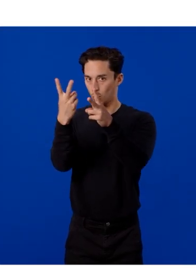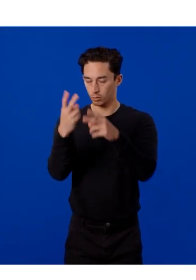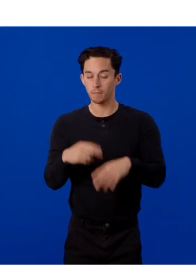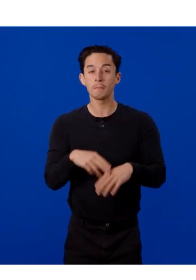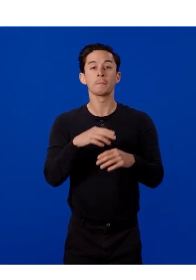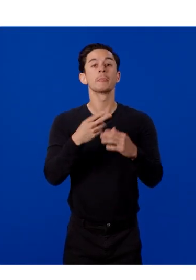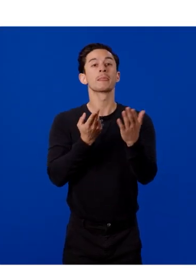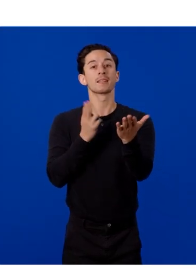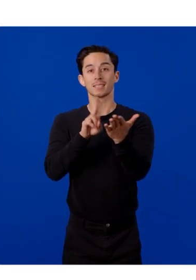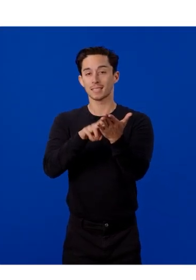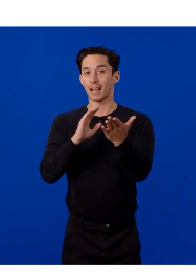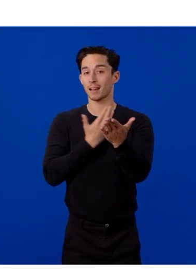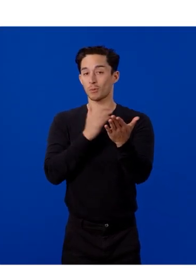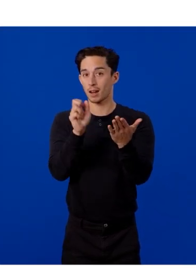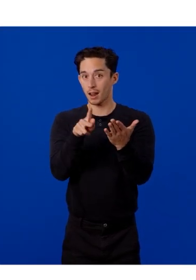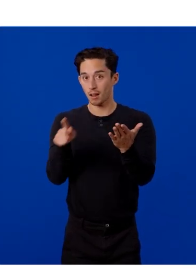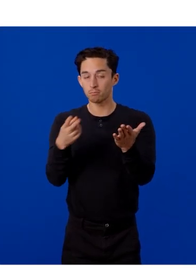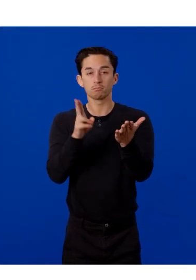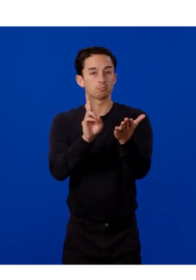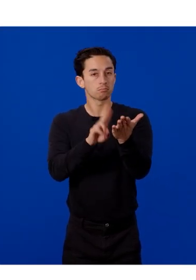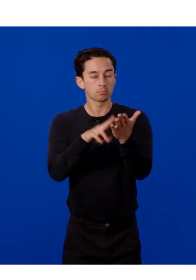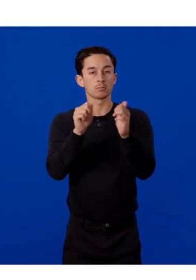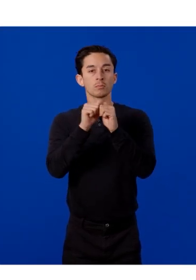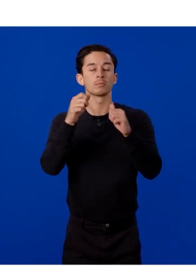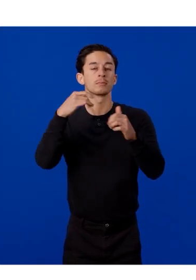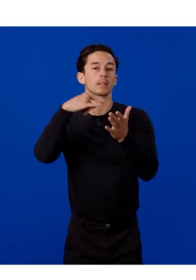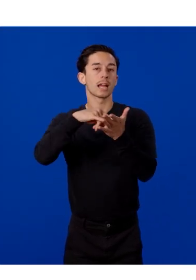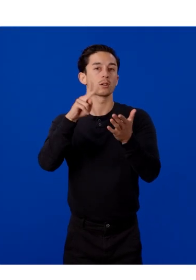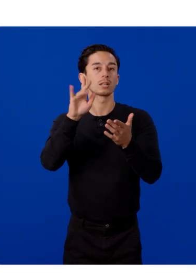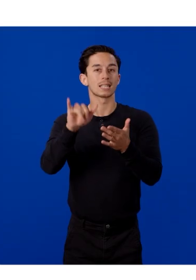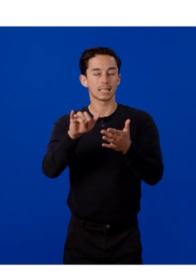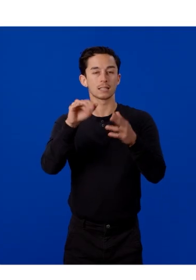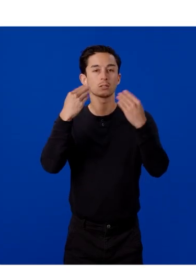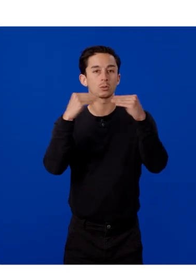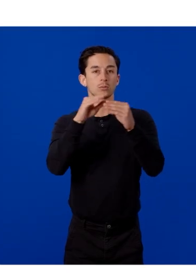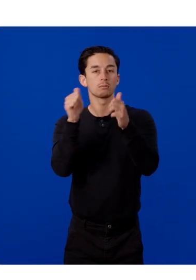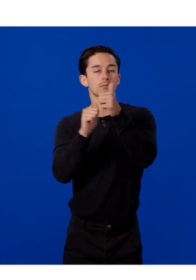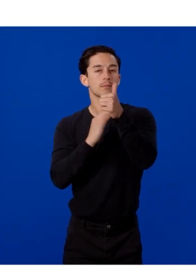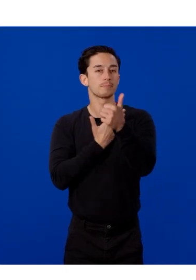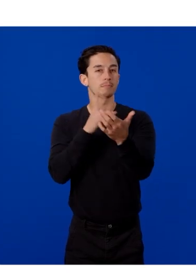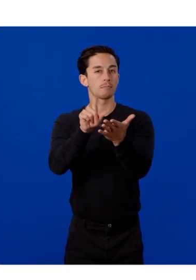we need to sign in our application with an Android Key Store under the Publishing Settings.